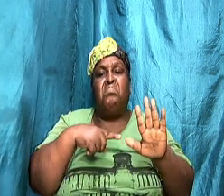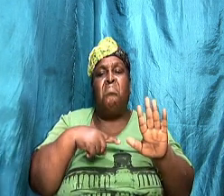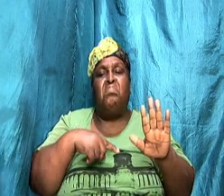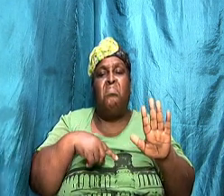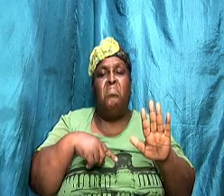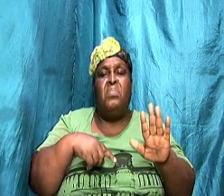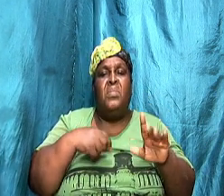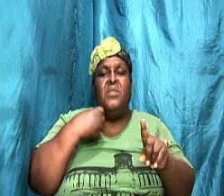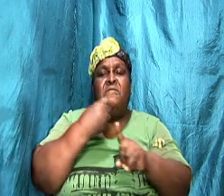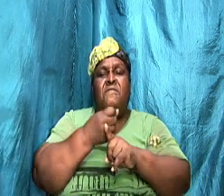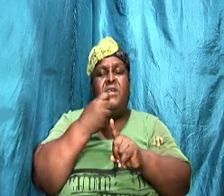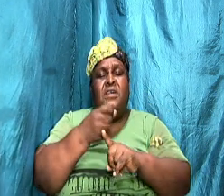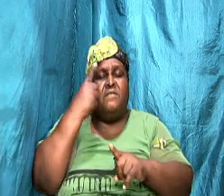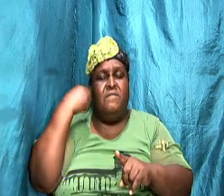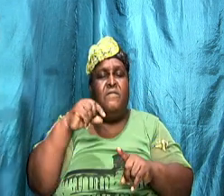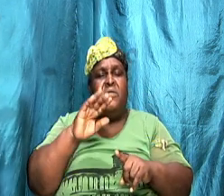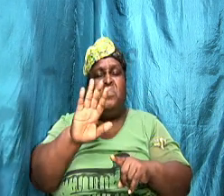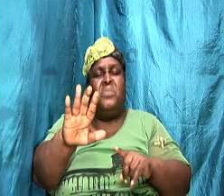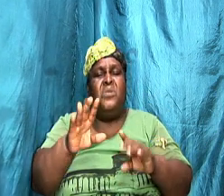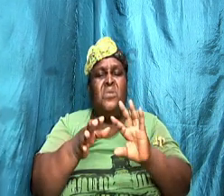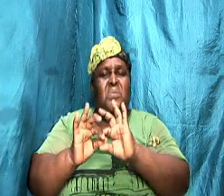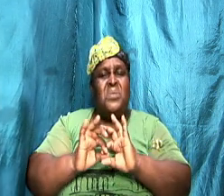fight for your relationship